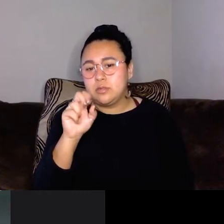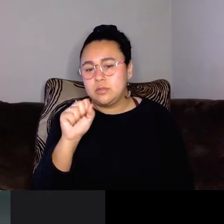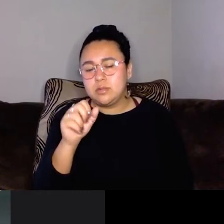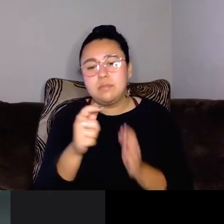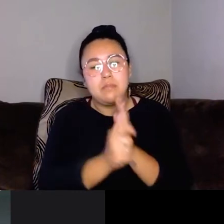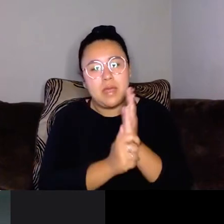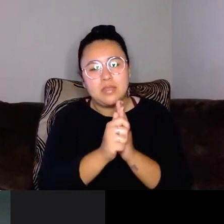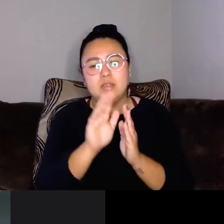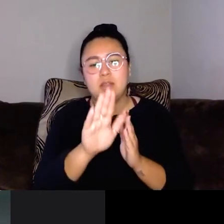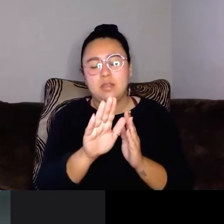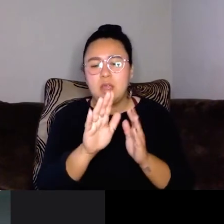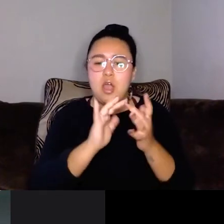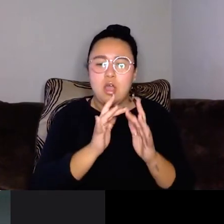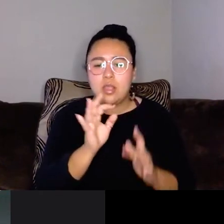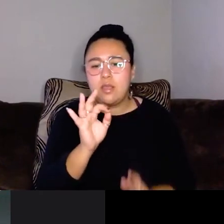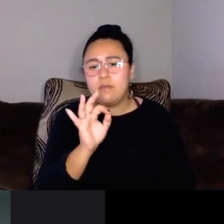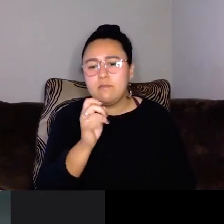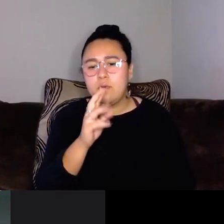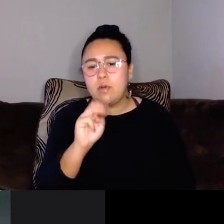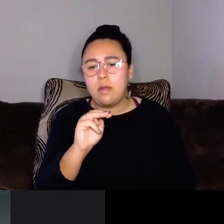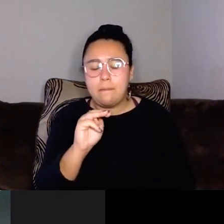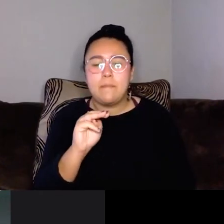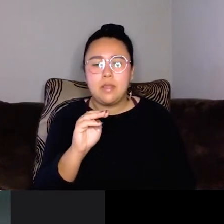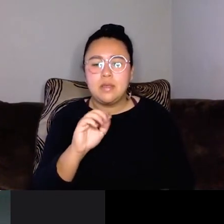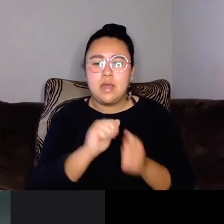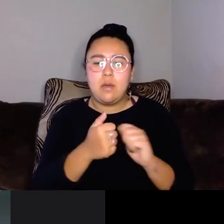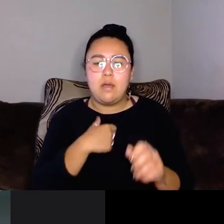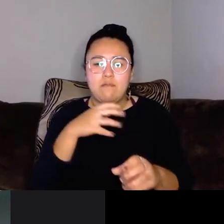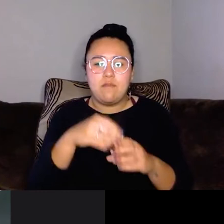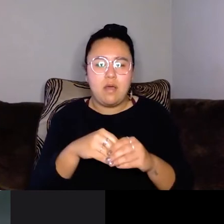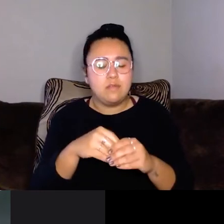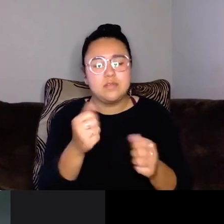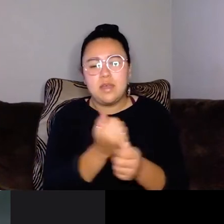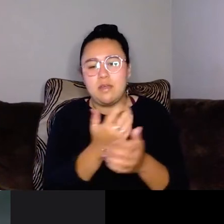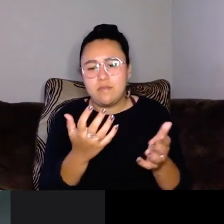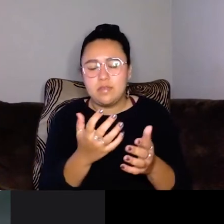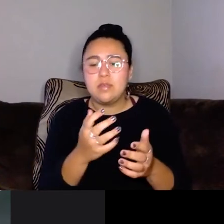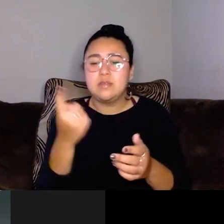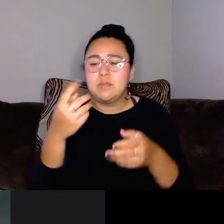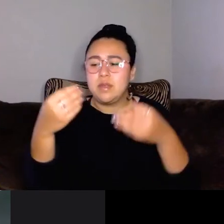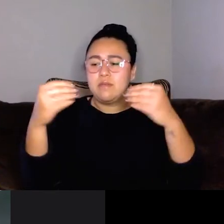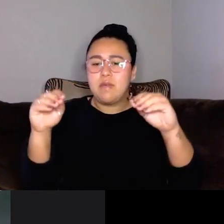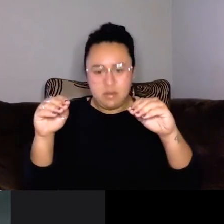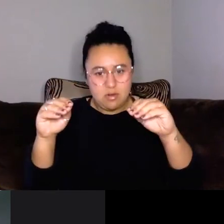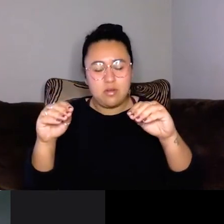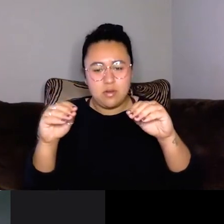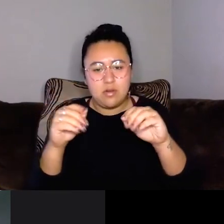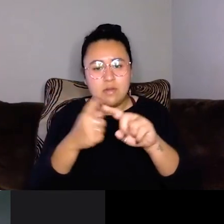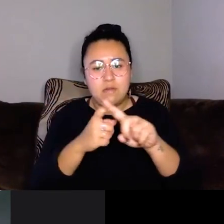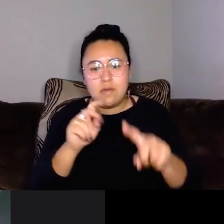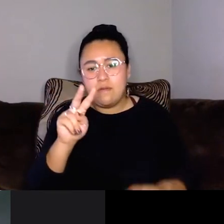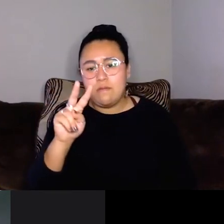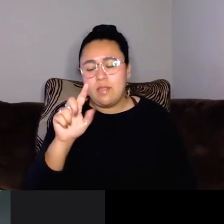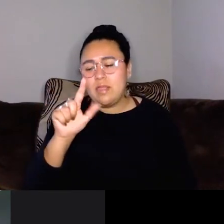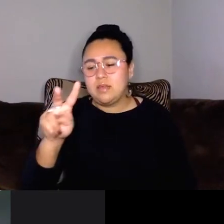there. And that's what got me into everything. And then, um, a vendor from Vegas bash contacted me to model